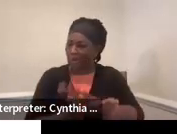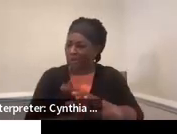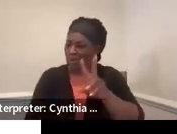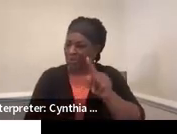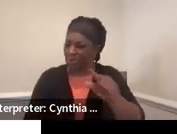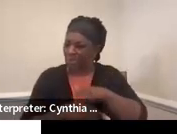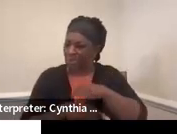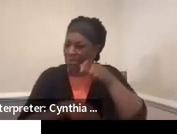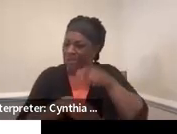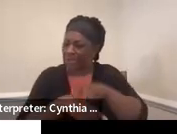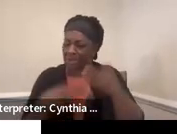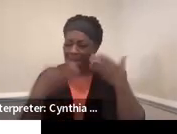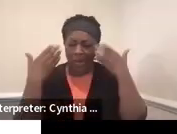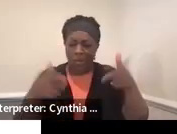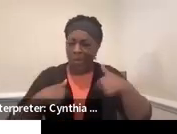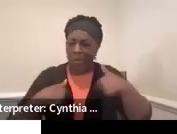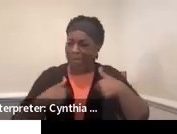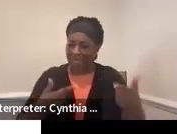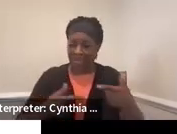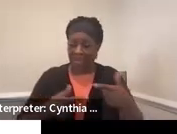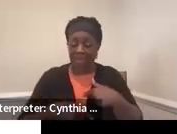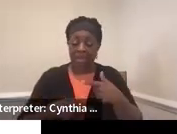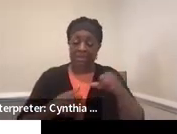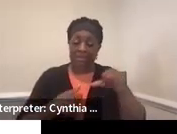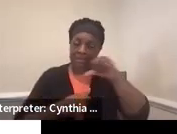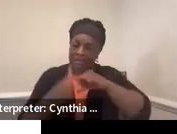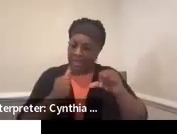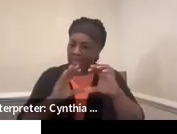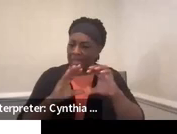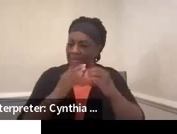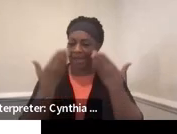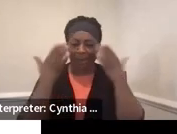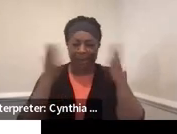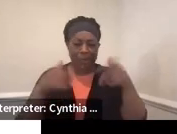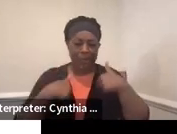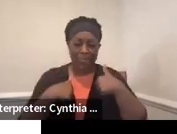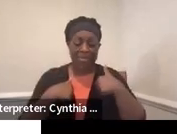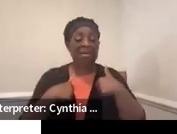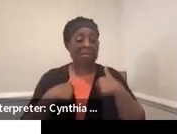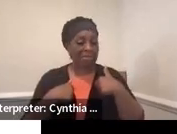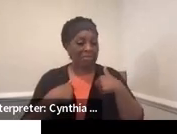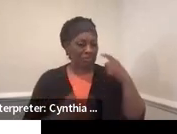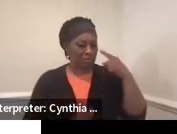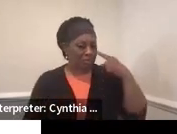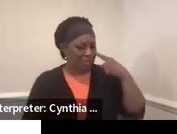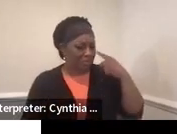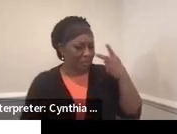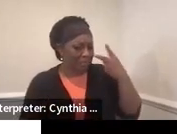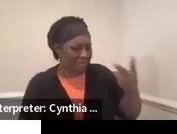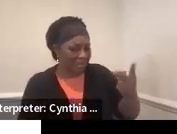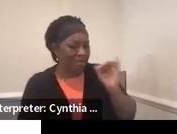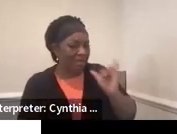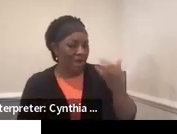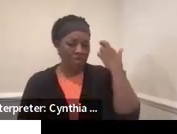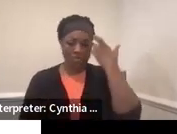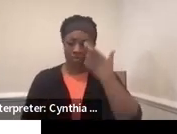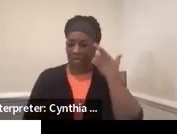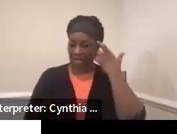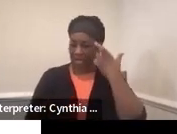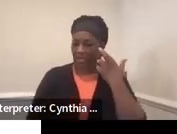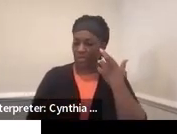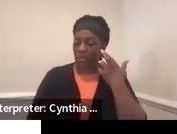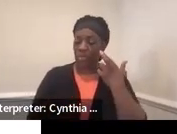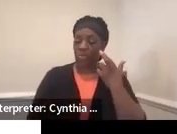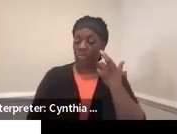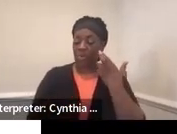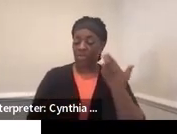long. Like, I don't want to have to take all these science classes and things like that. So she was able to come to that realization with our guidance.